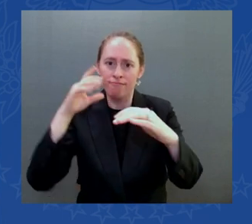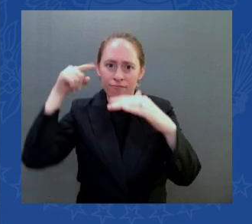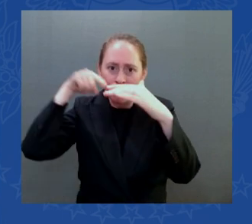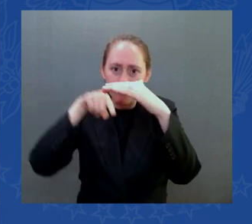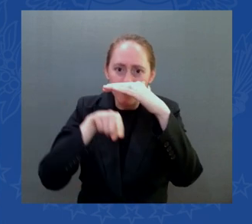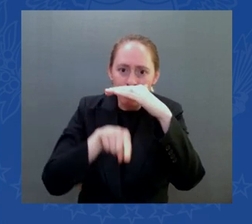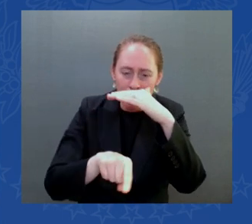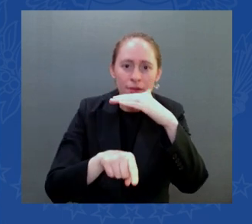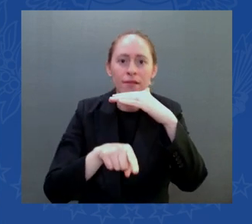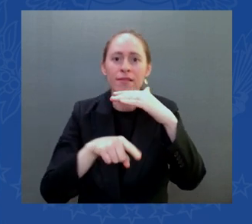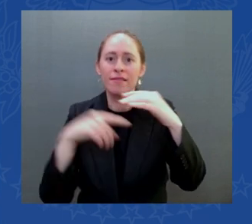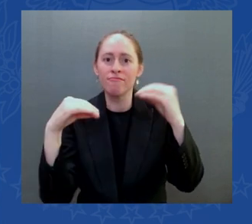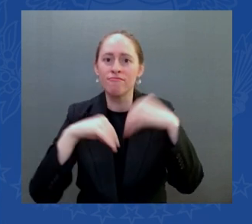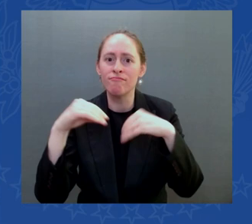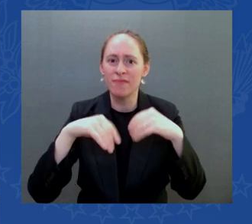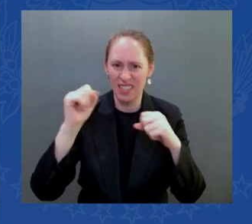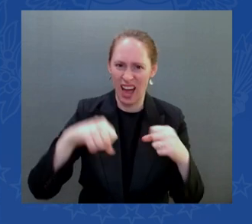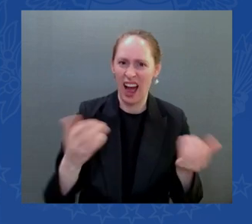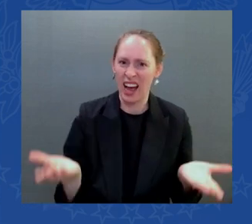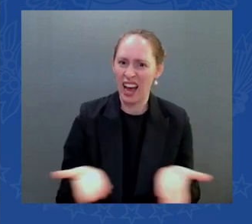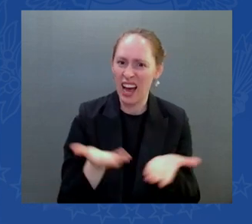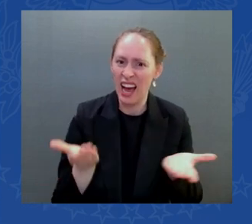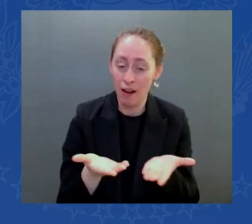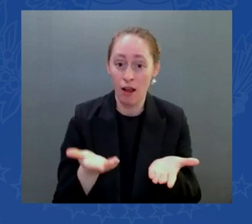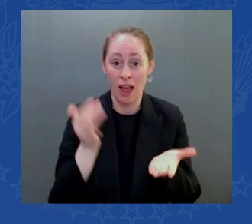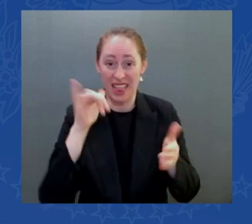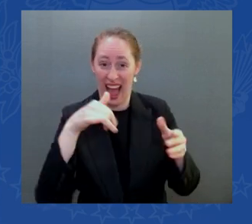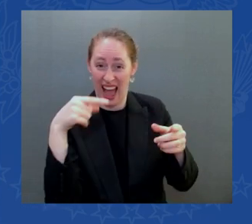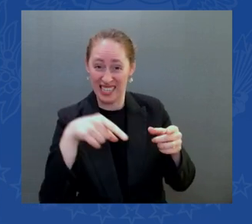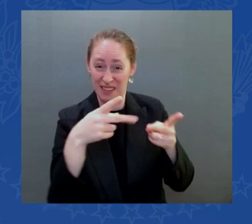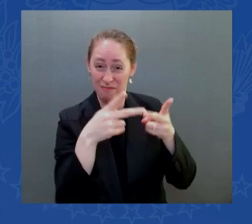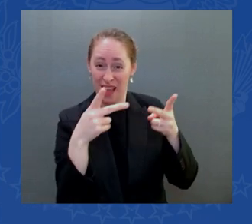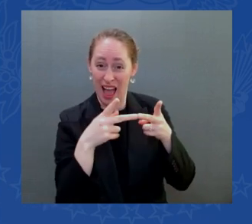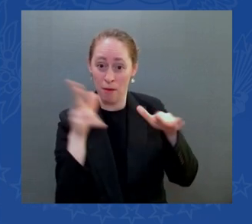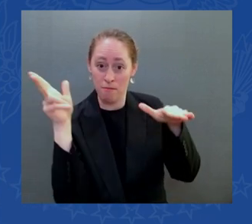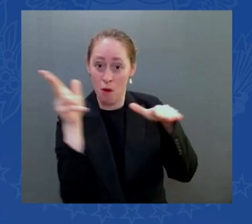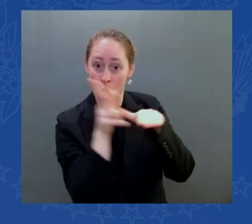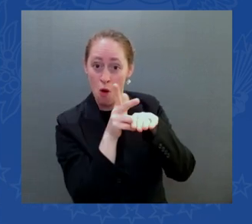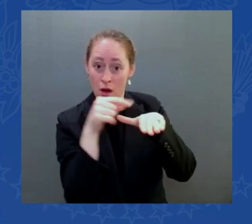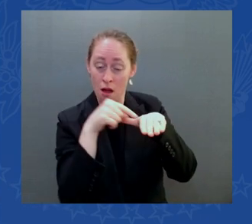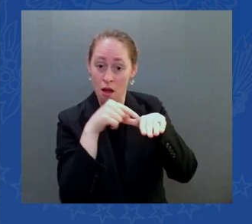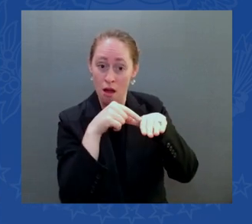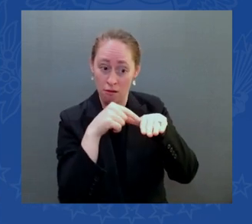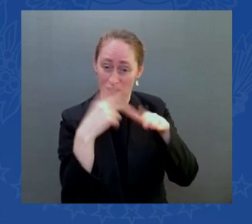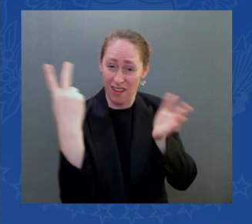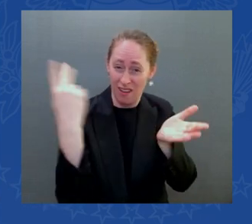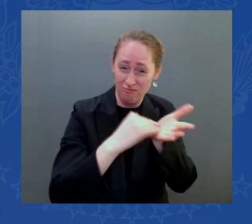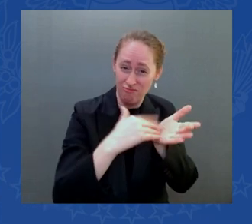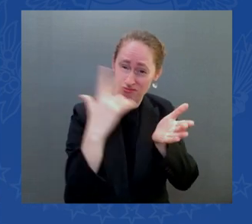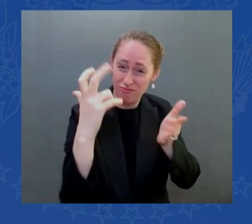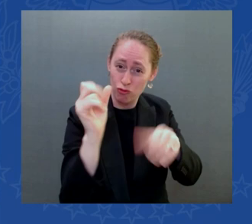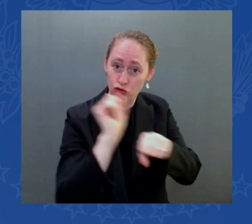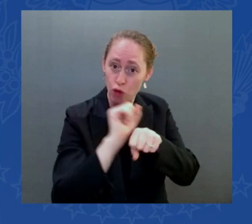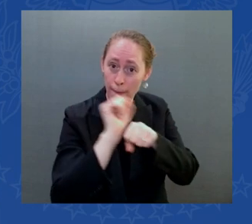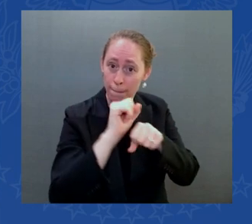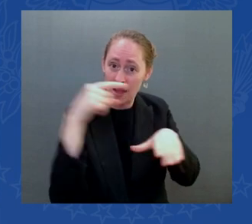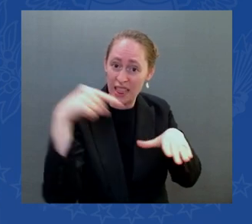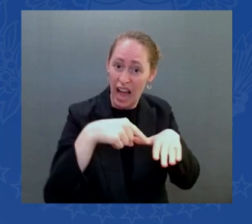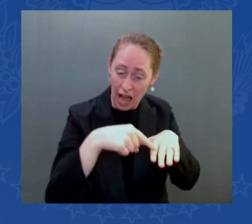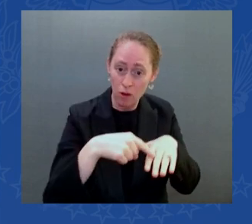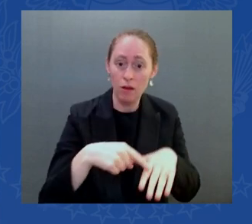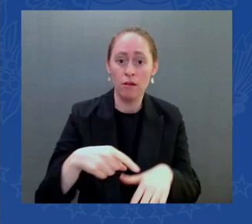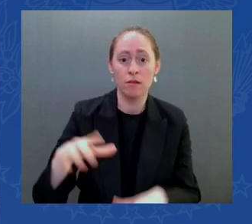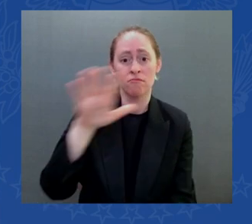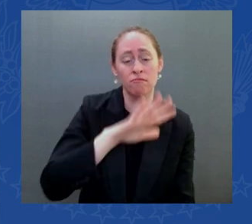jobs 2,300 jobs adds 275 million dollars to this region's economy